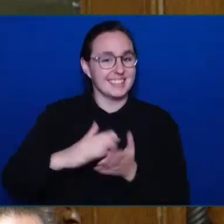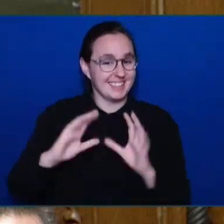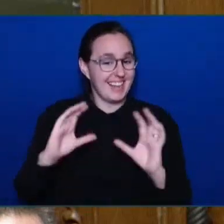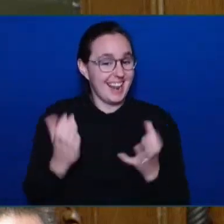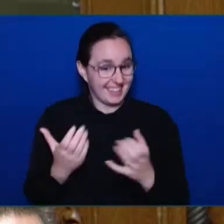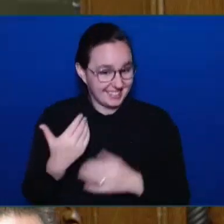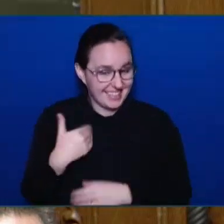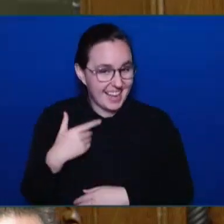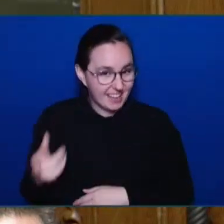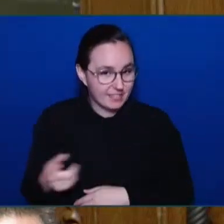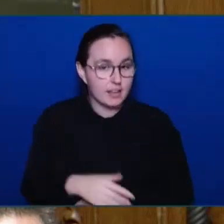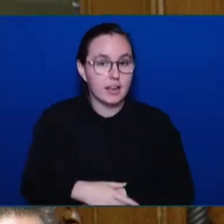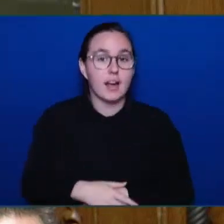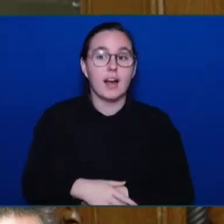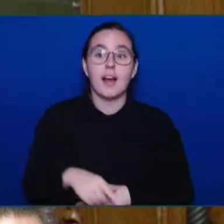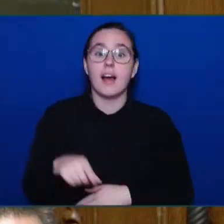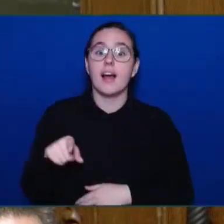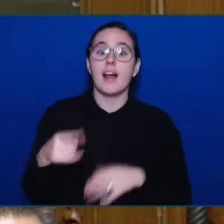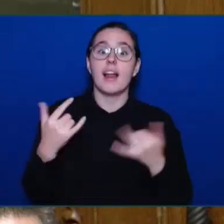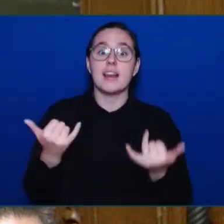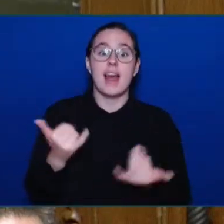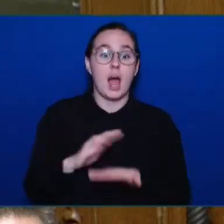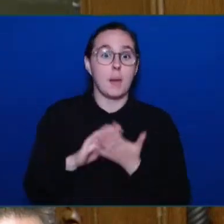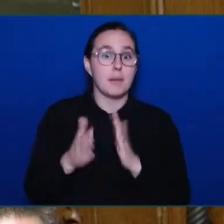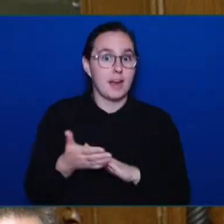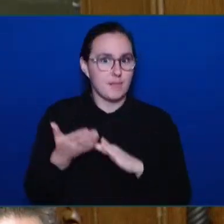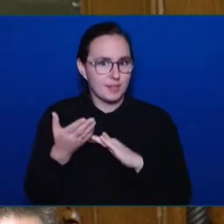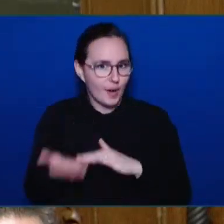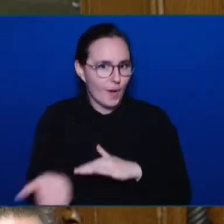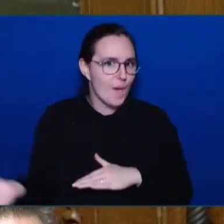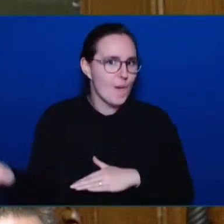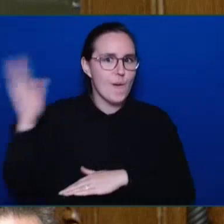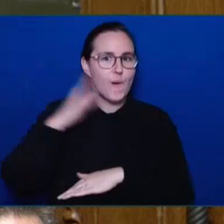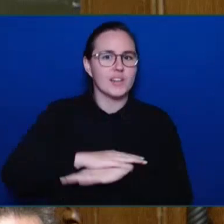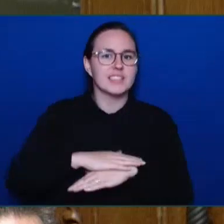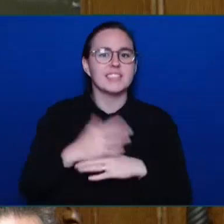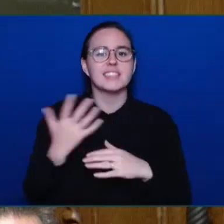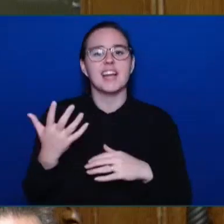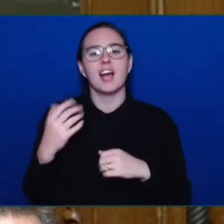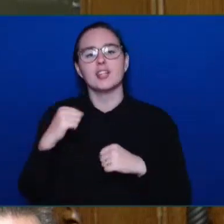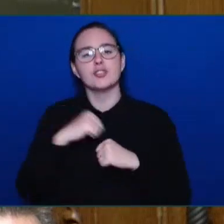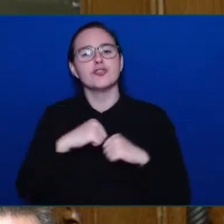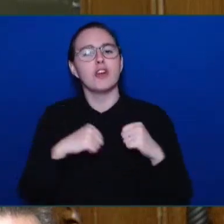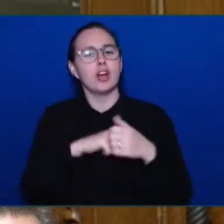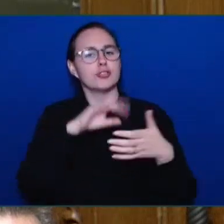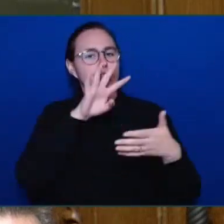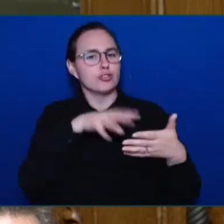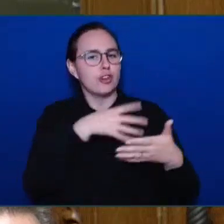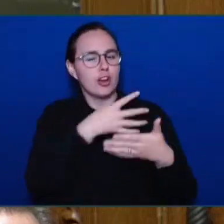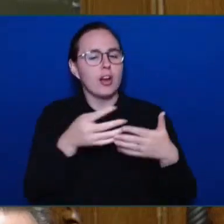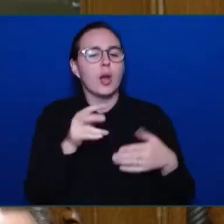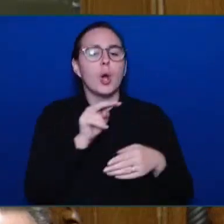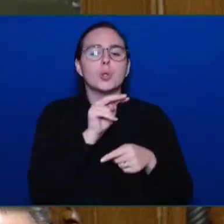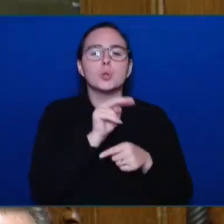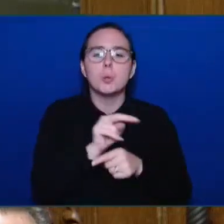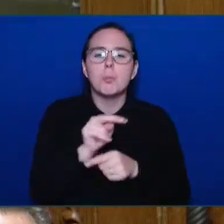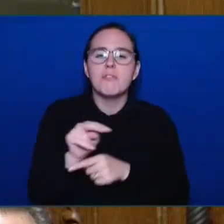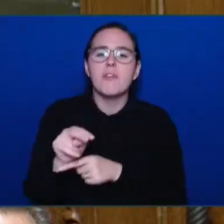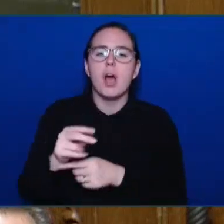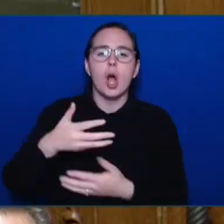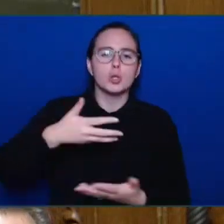provides structured and supervised social, recreational, physical, cognitive, self-care,